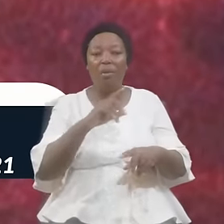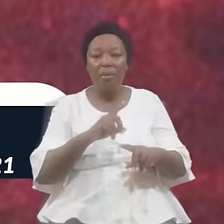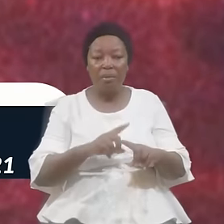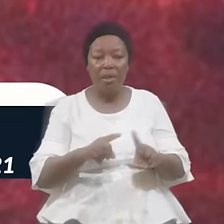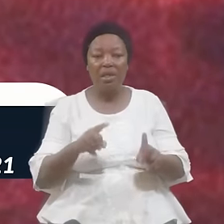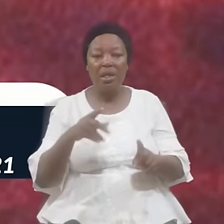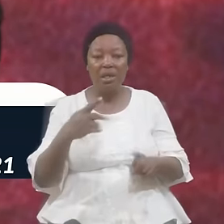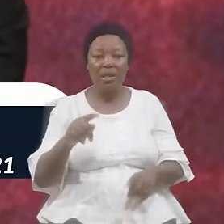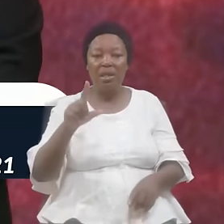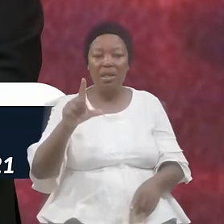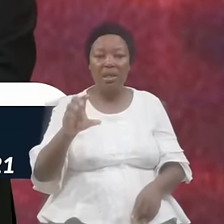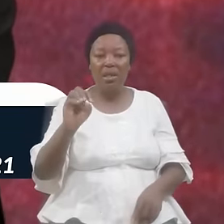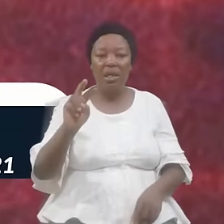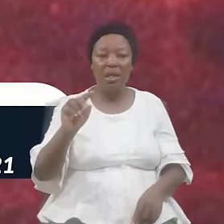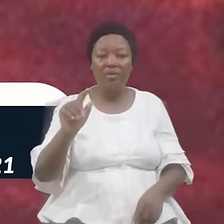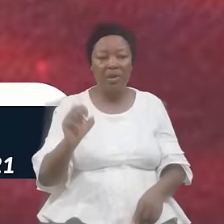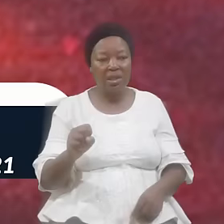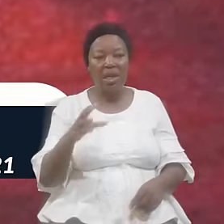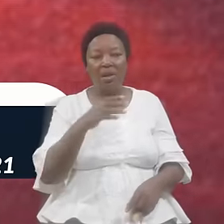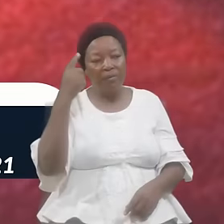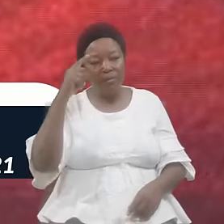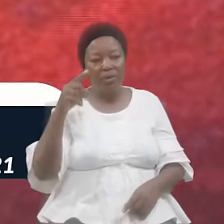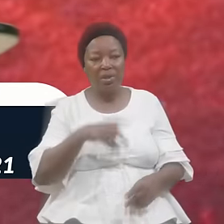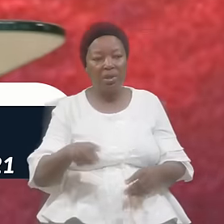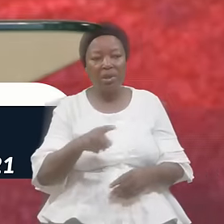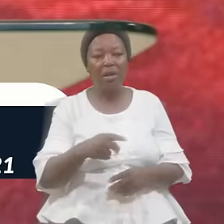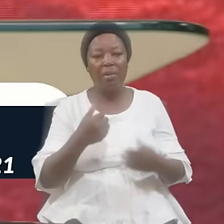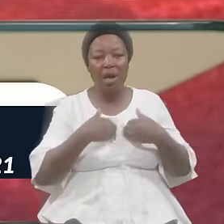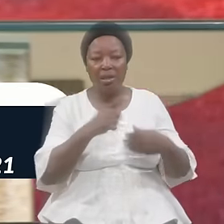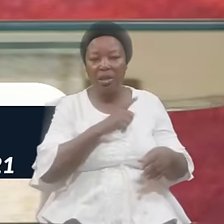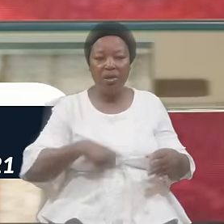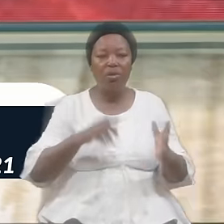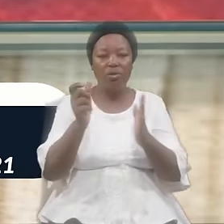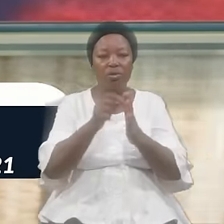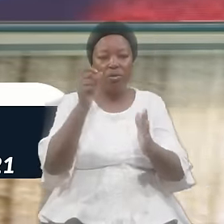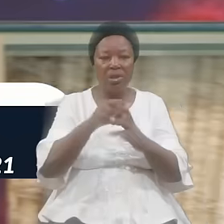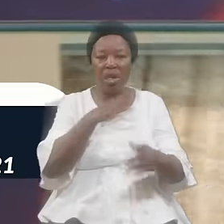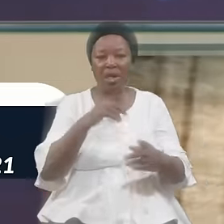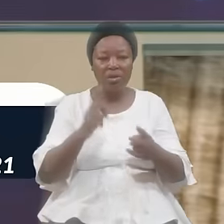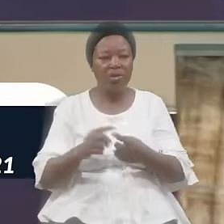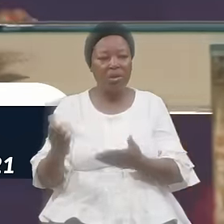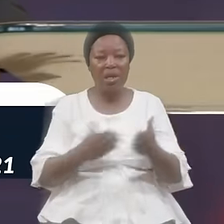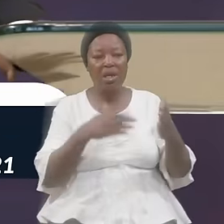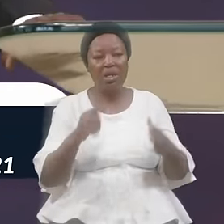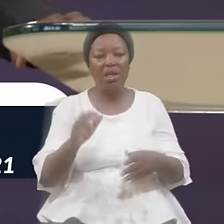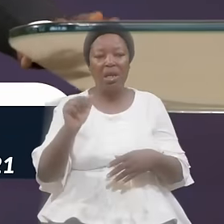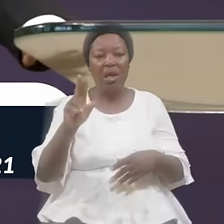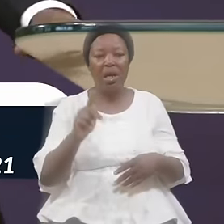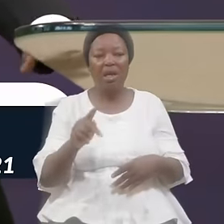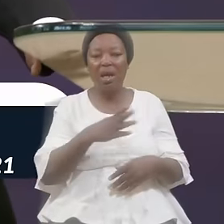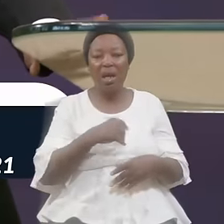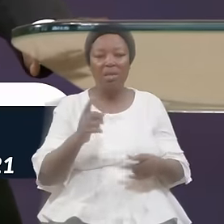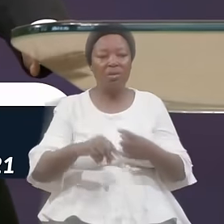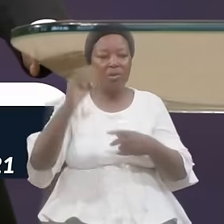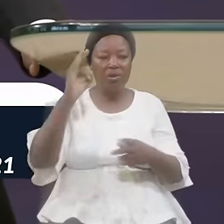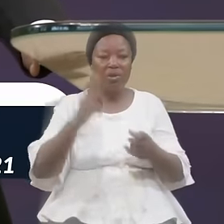Unto Him Forever Chosen Chosen Chosen Look